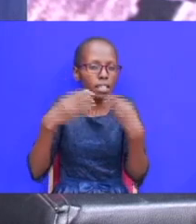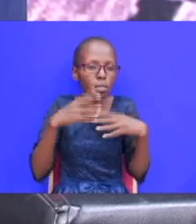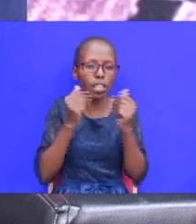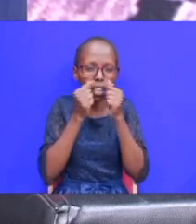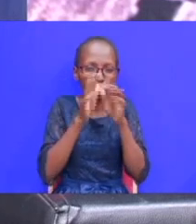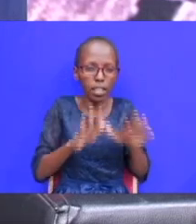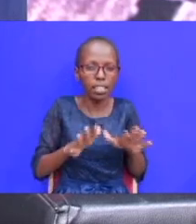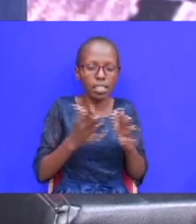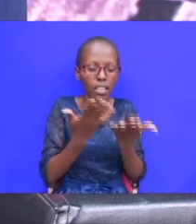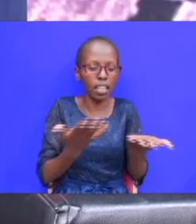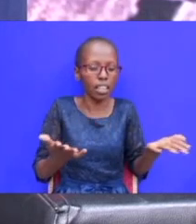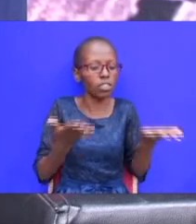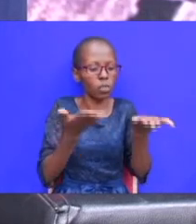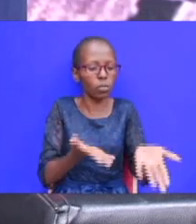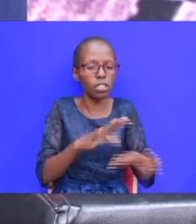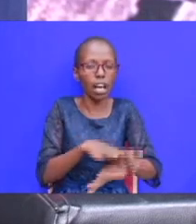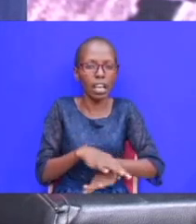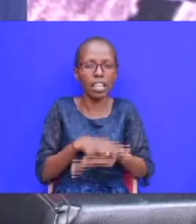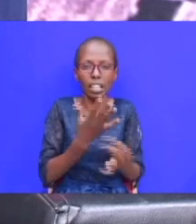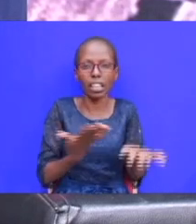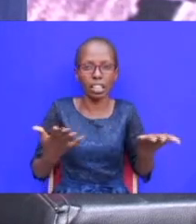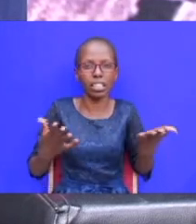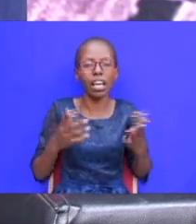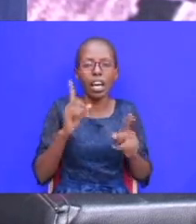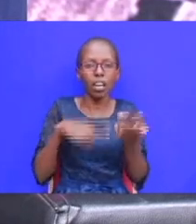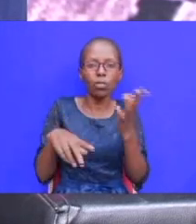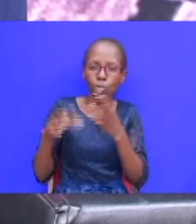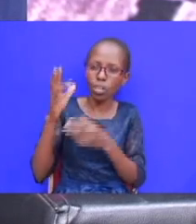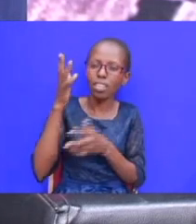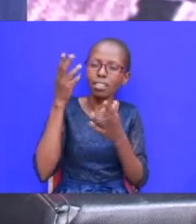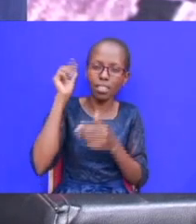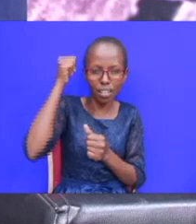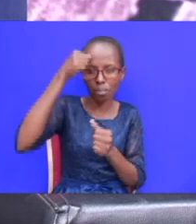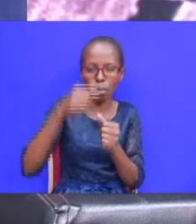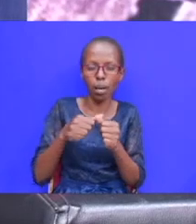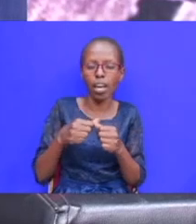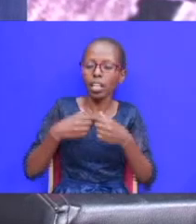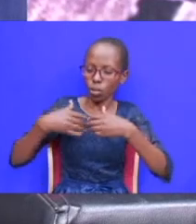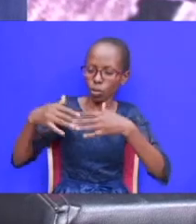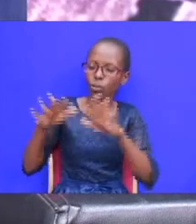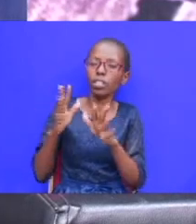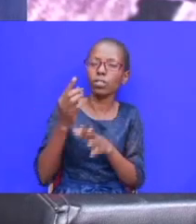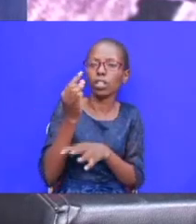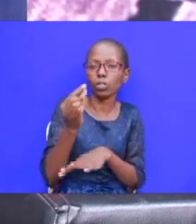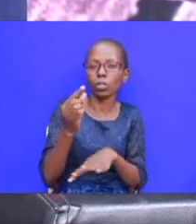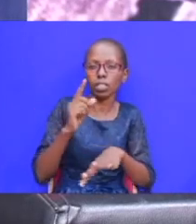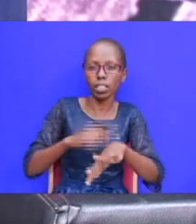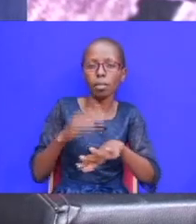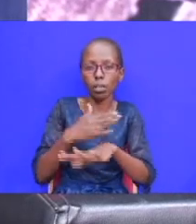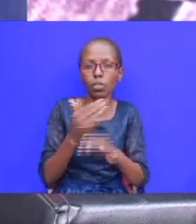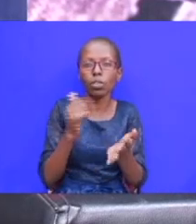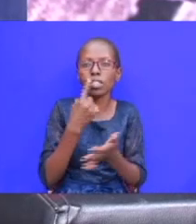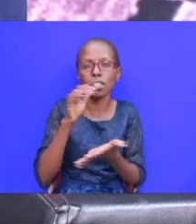song says the things of earth will dim and lose their value if recall they just borrowed for a while but this time he answered he answered and said